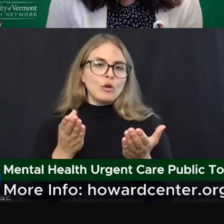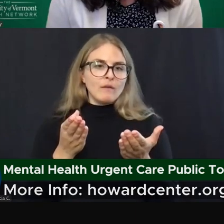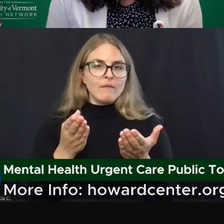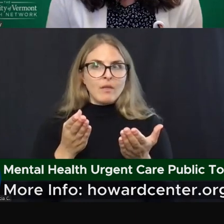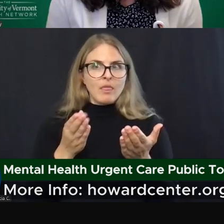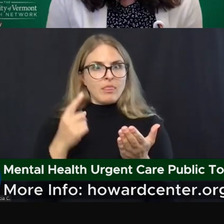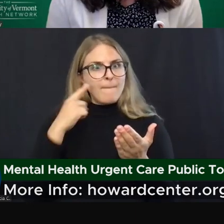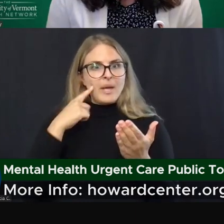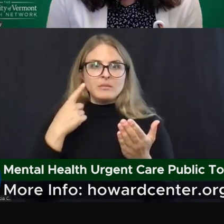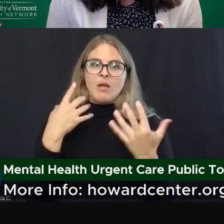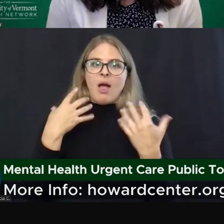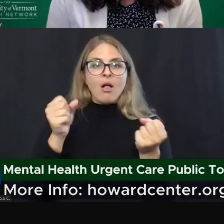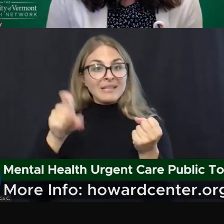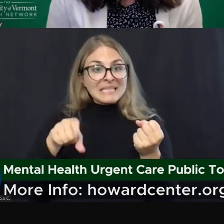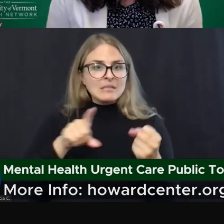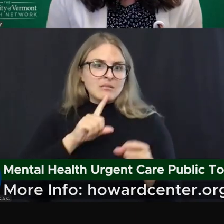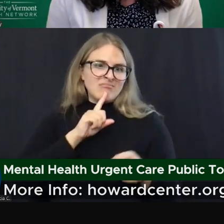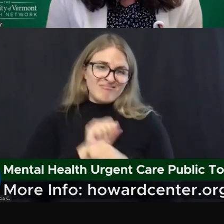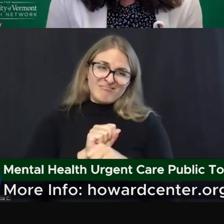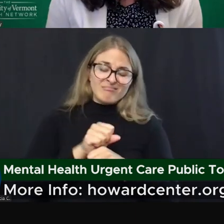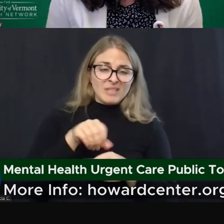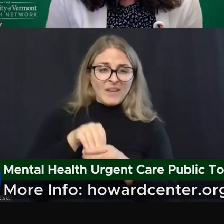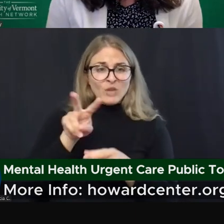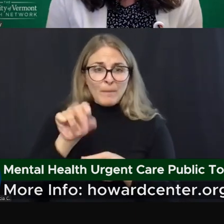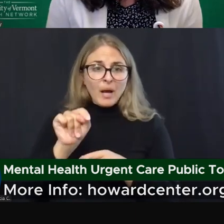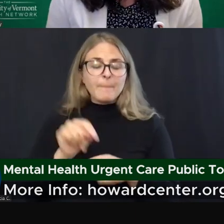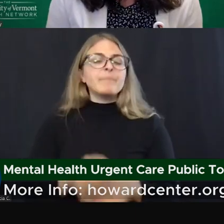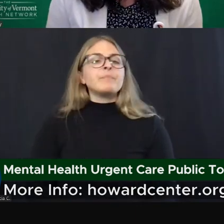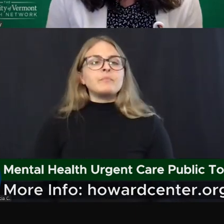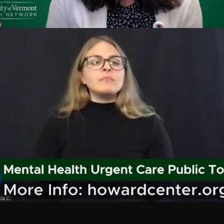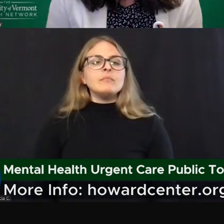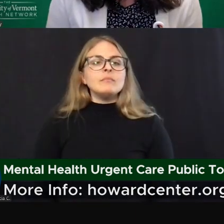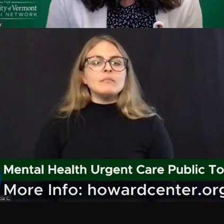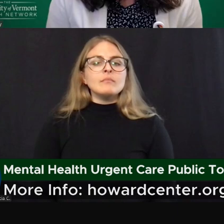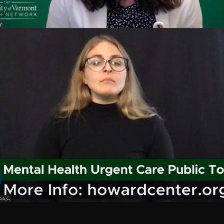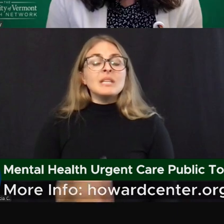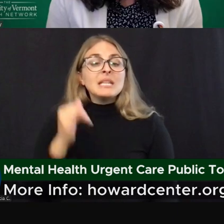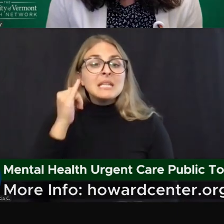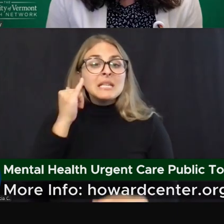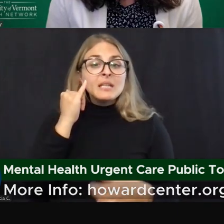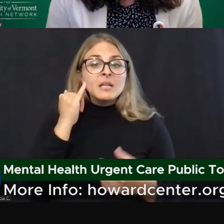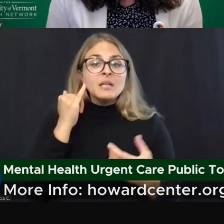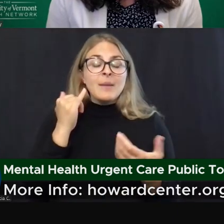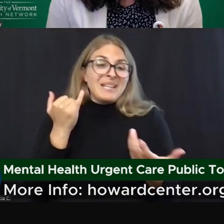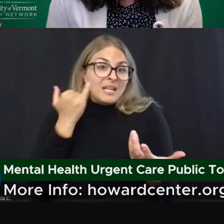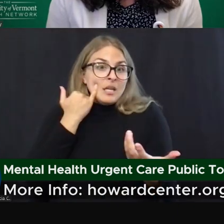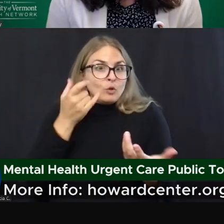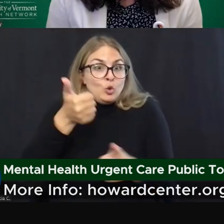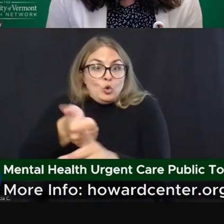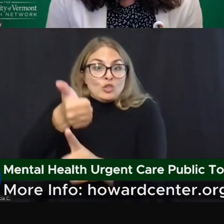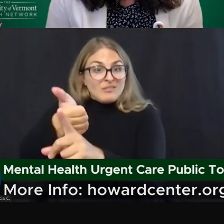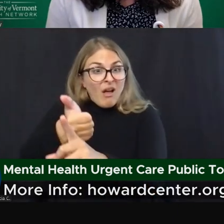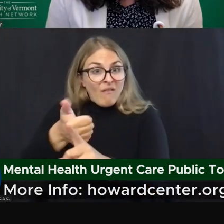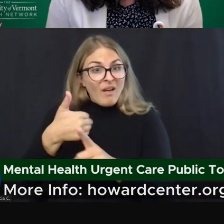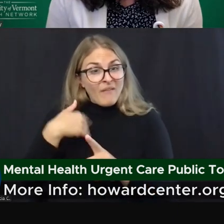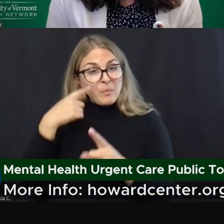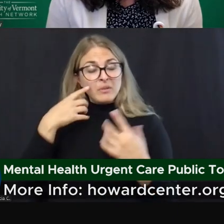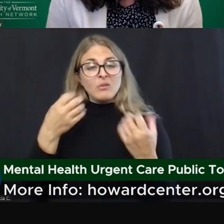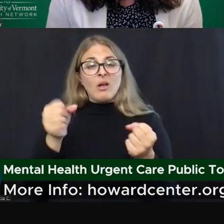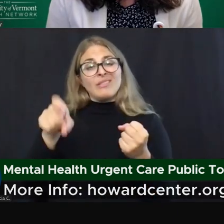of Vermonters. When you find yourself in need, you know this all too well. What will